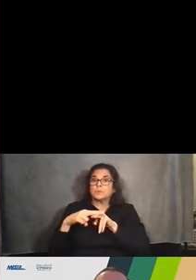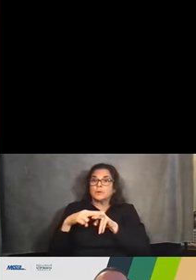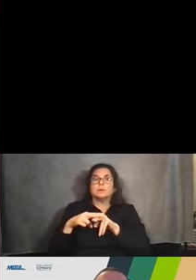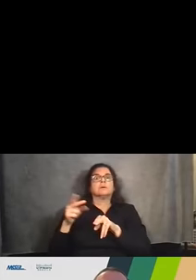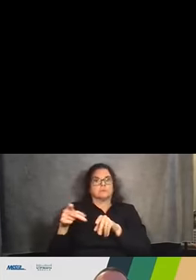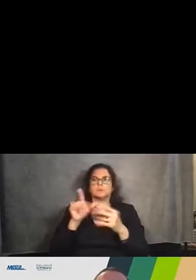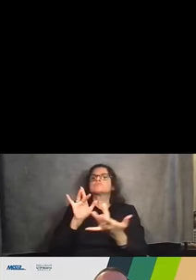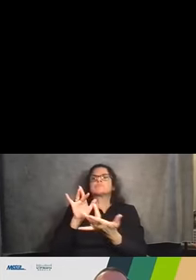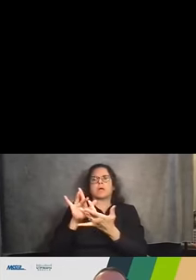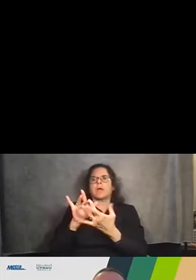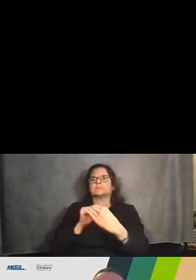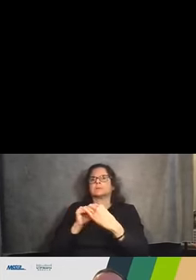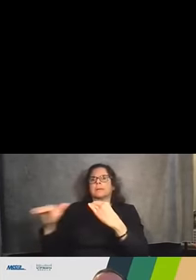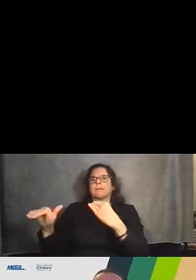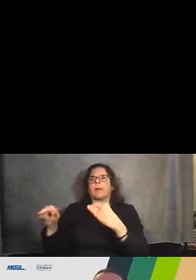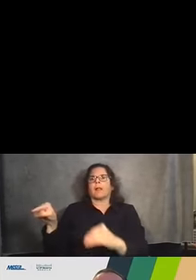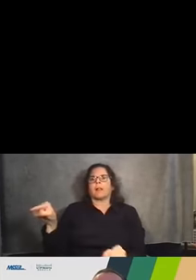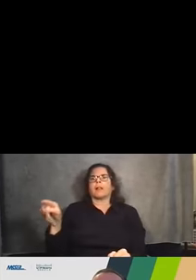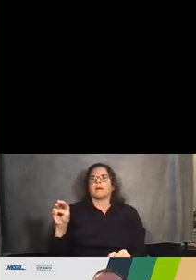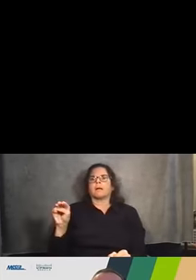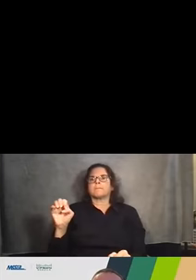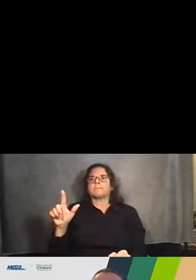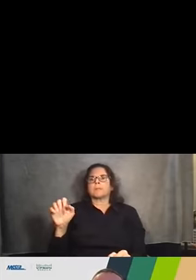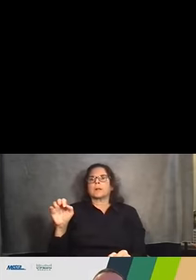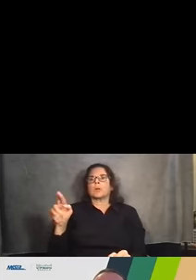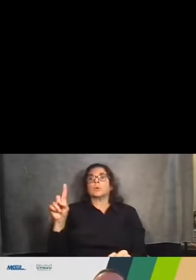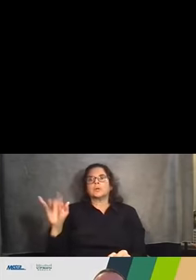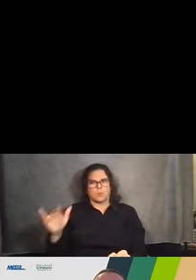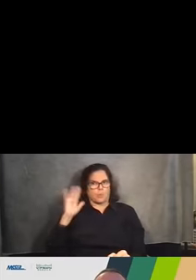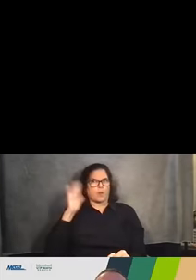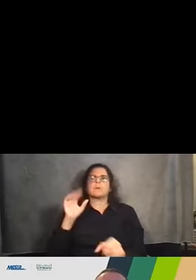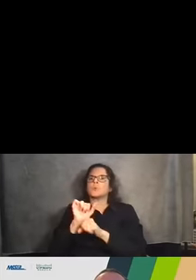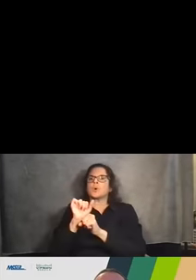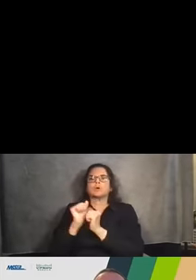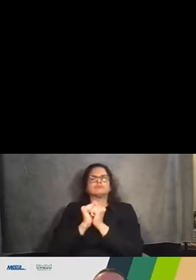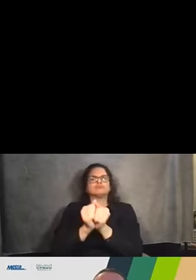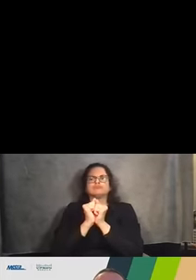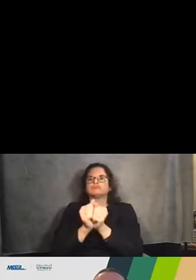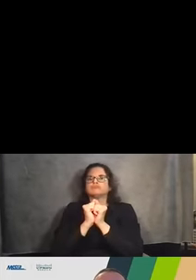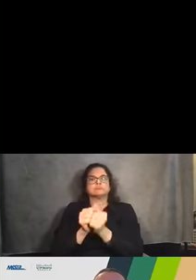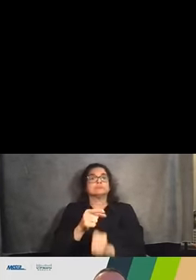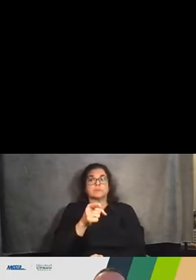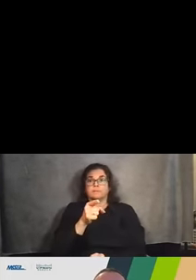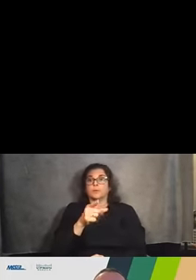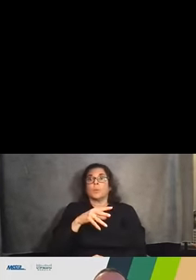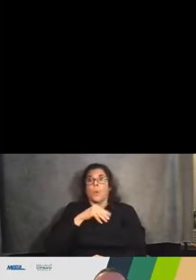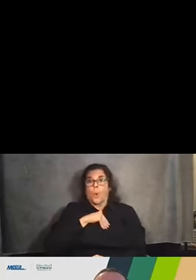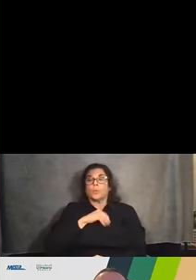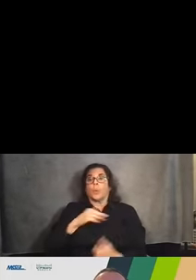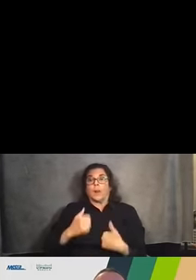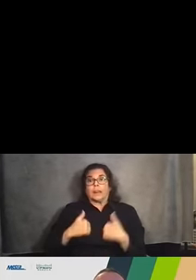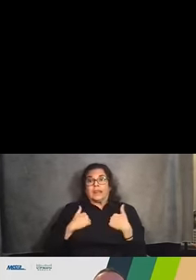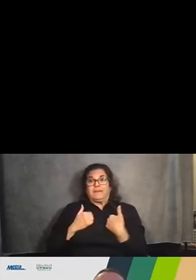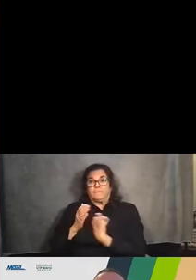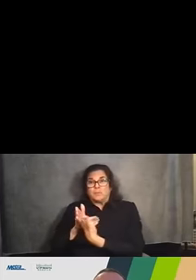the screen here. Again, she'll be coordinating directly with property owners and residents that are adjacent or abutting the railroad property itself.